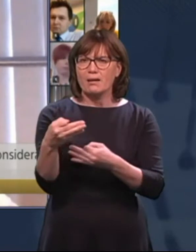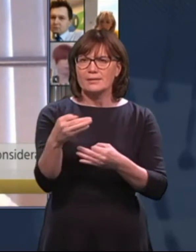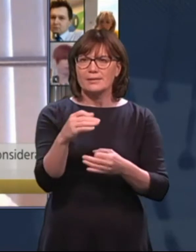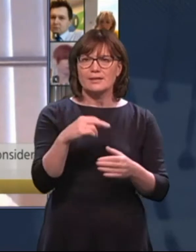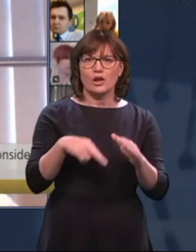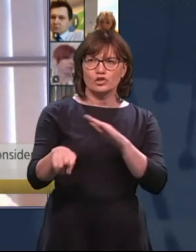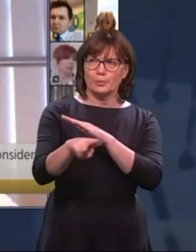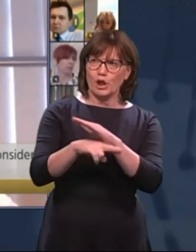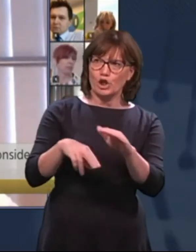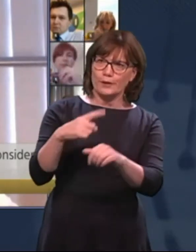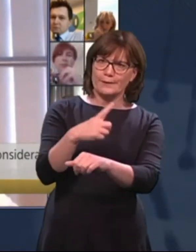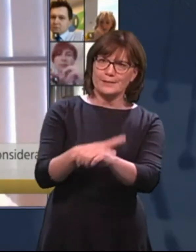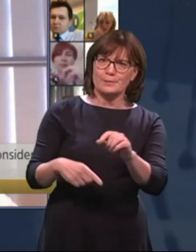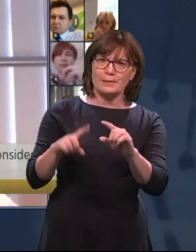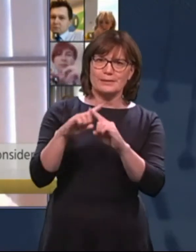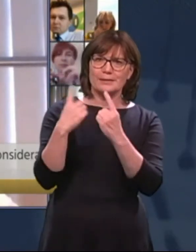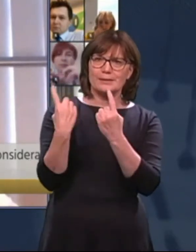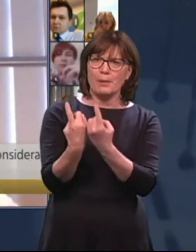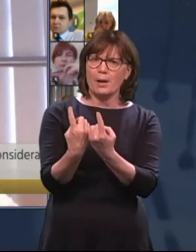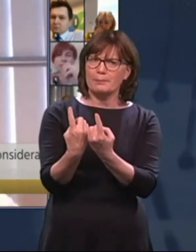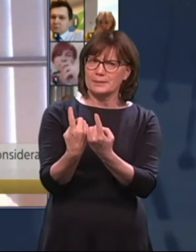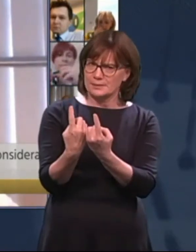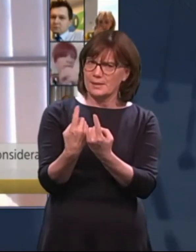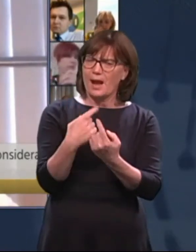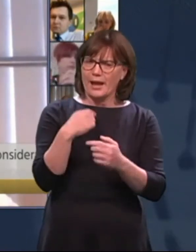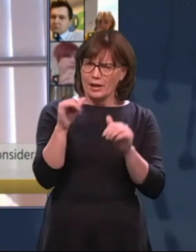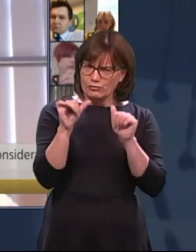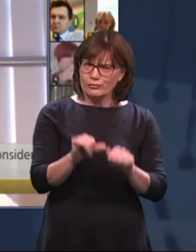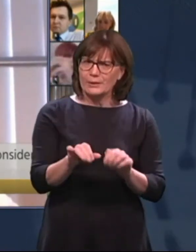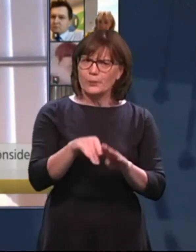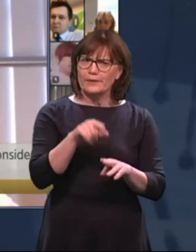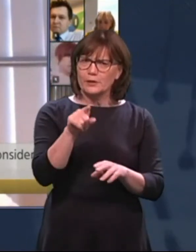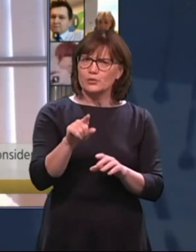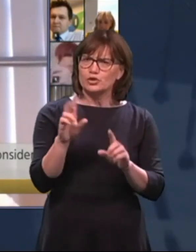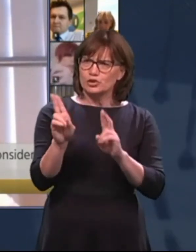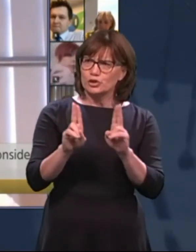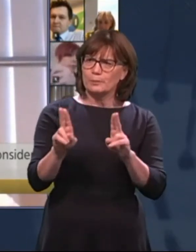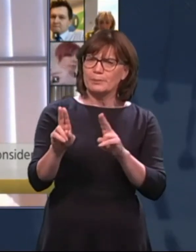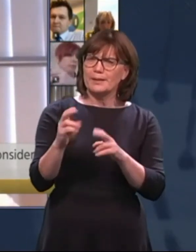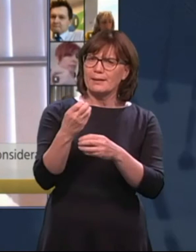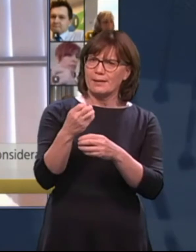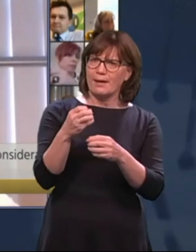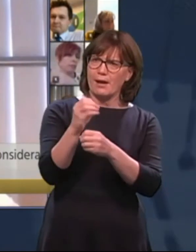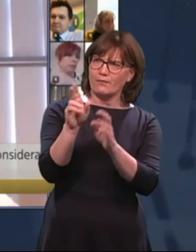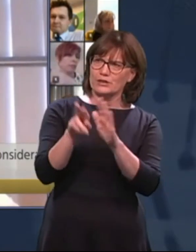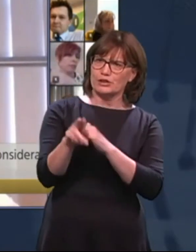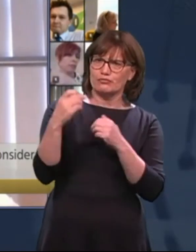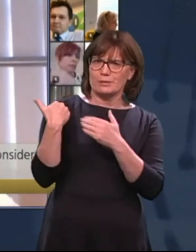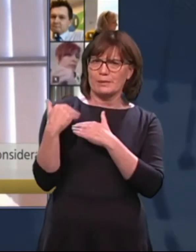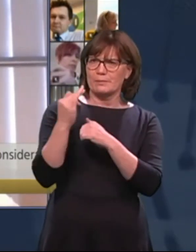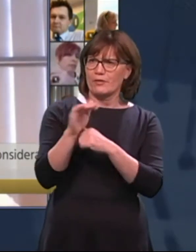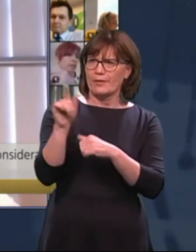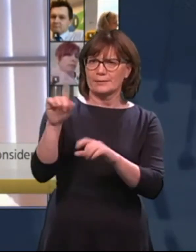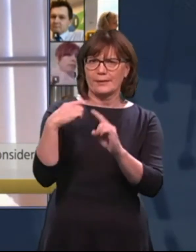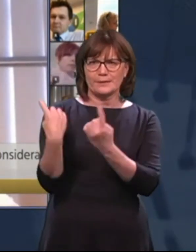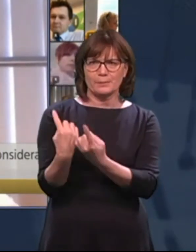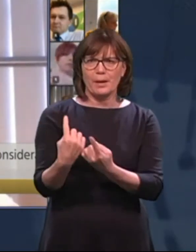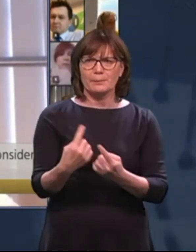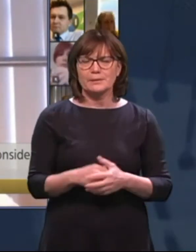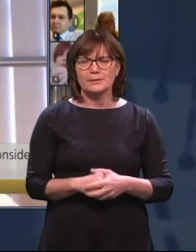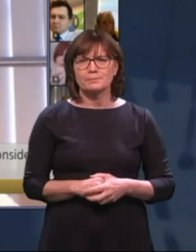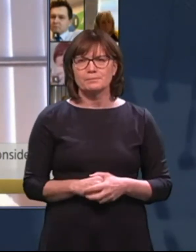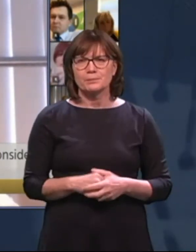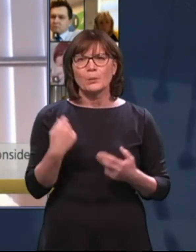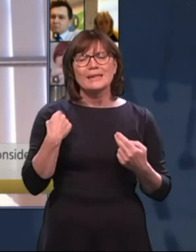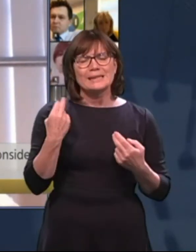the Disability Department. I'm wondering if you could elaborate on the importance of this to the committee. And, Jean, you also outlined the need to